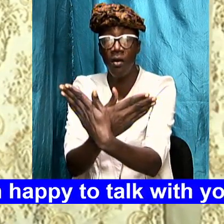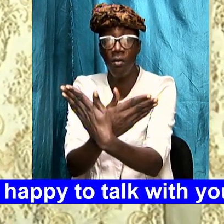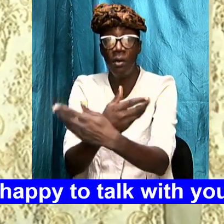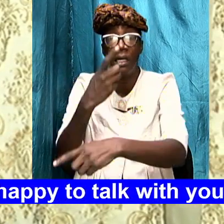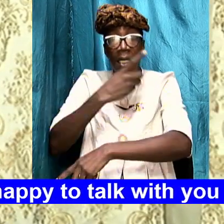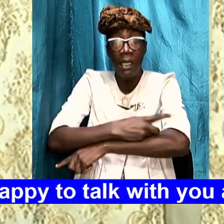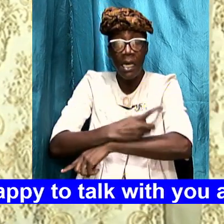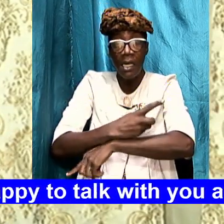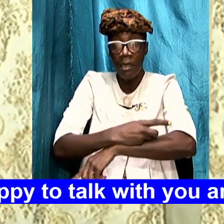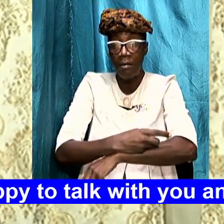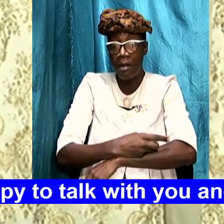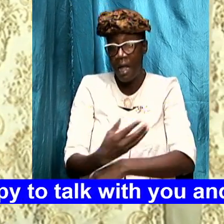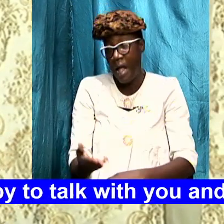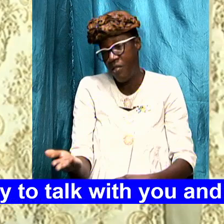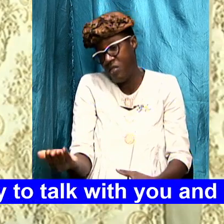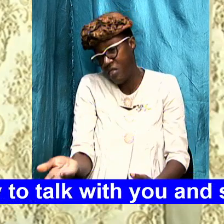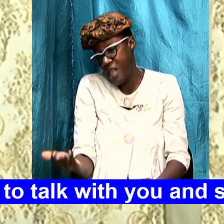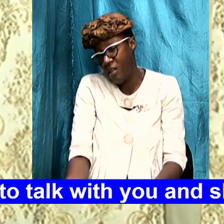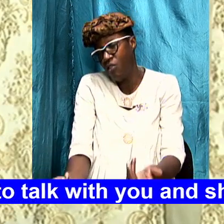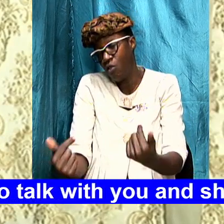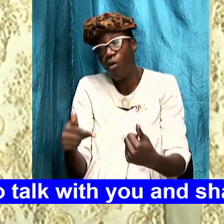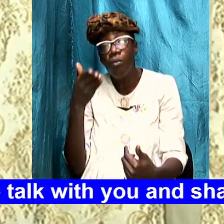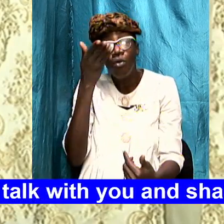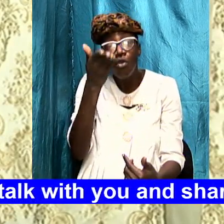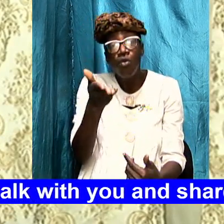things will come to you so the social